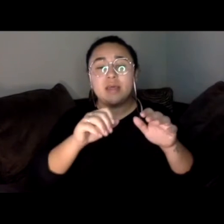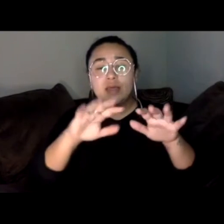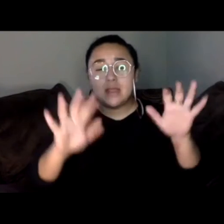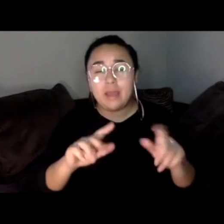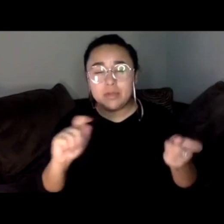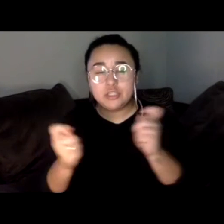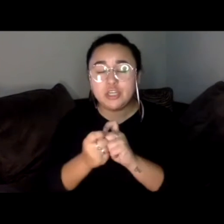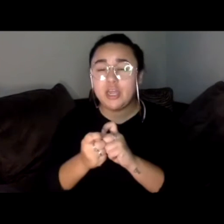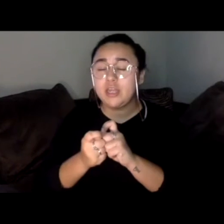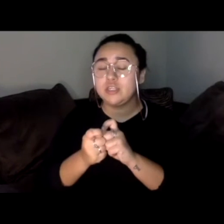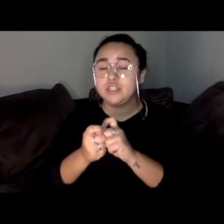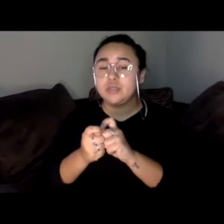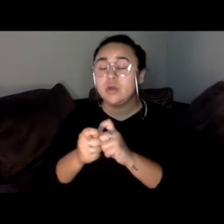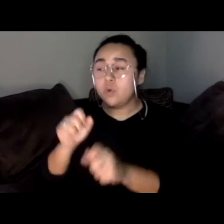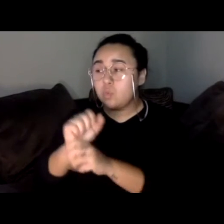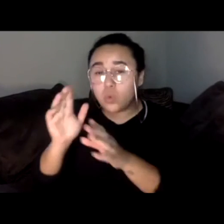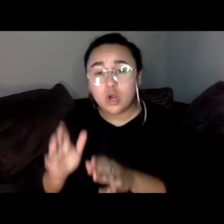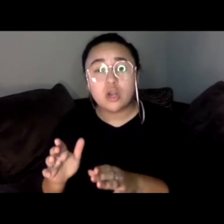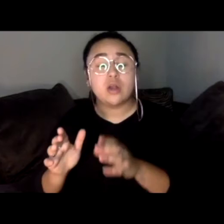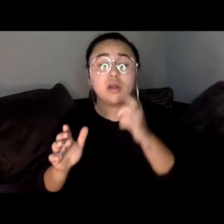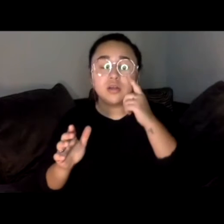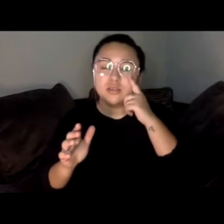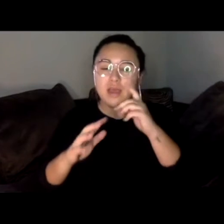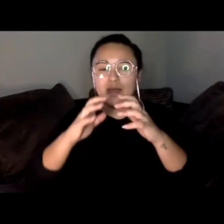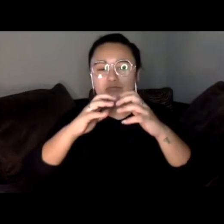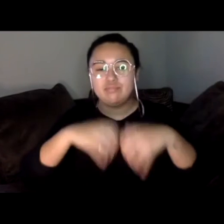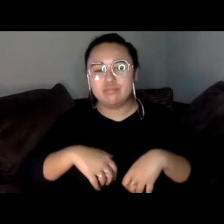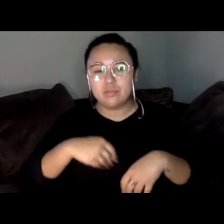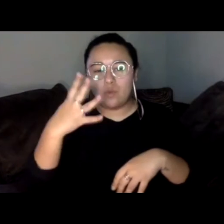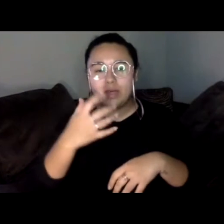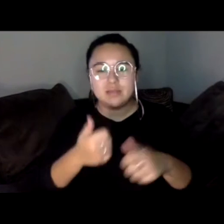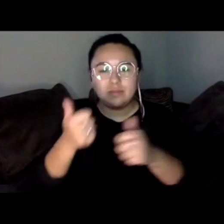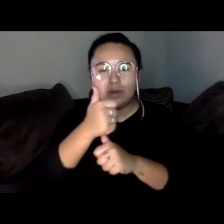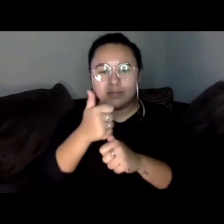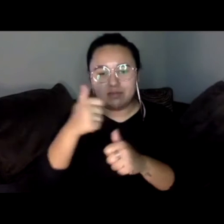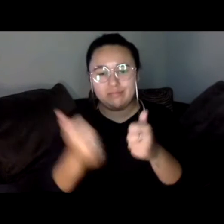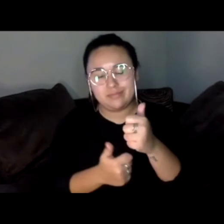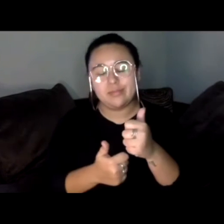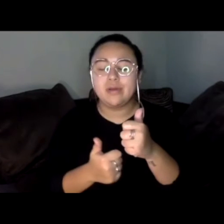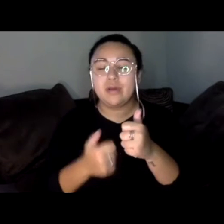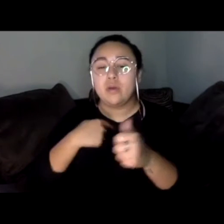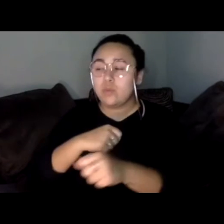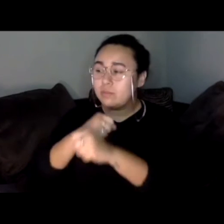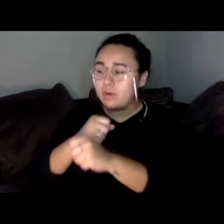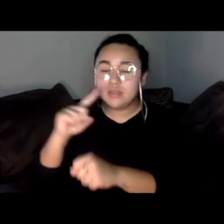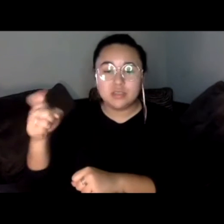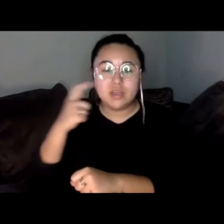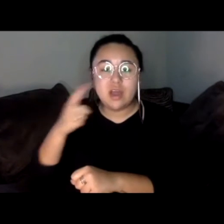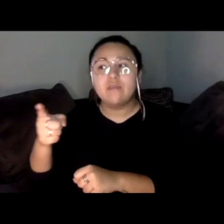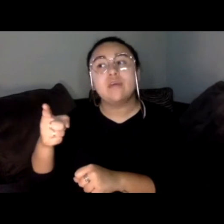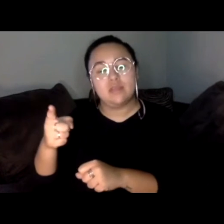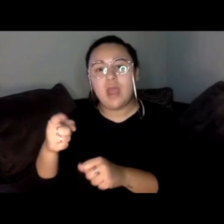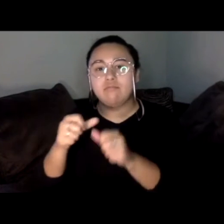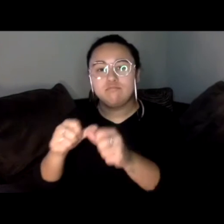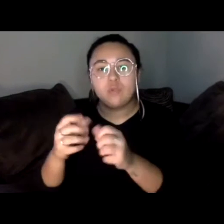white supremacy. Courage California joined this fight against the recall in March to protect a governor who has delivered on some key wins for our state,